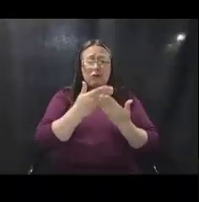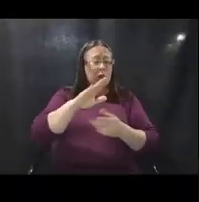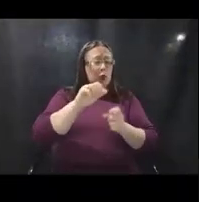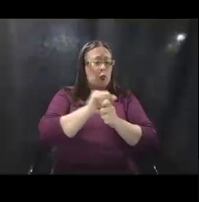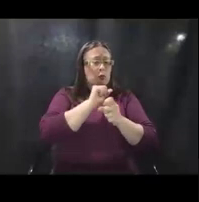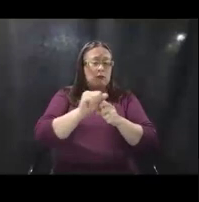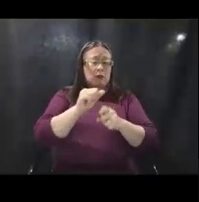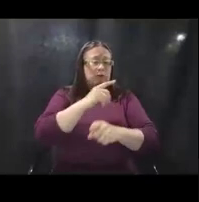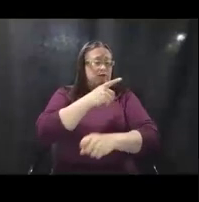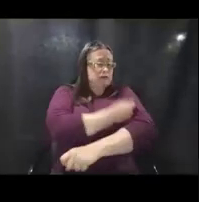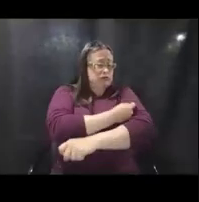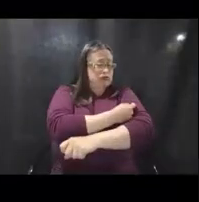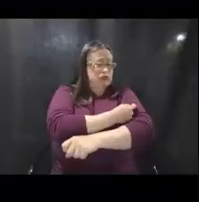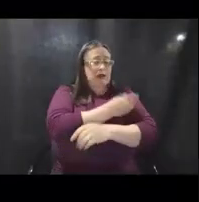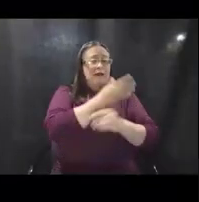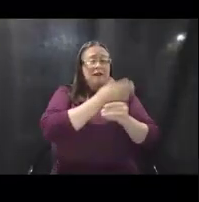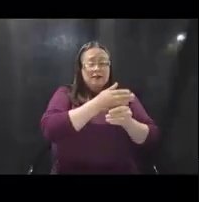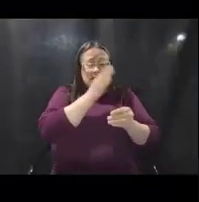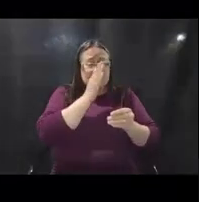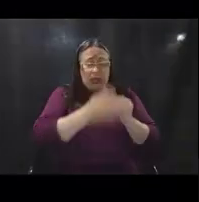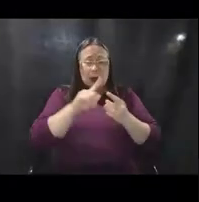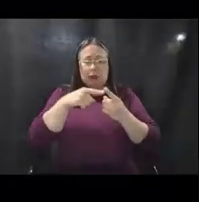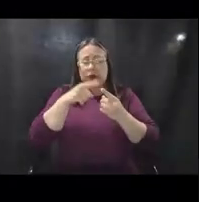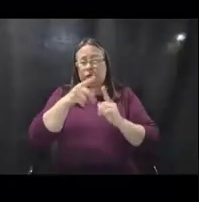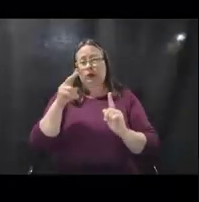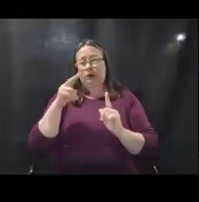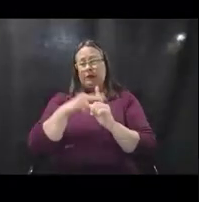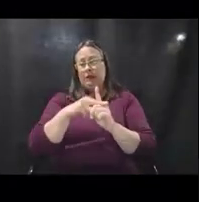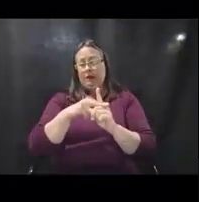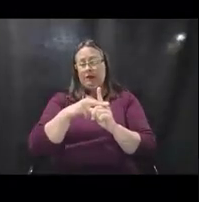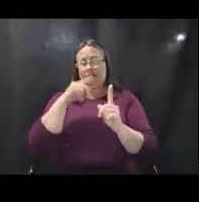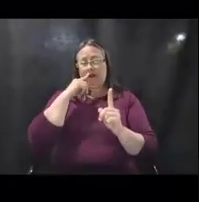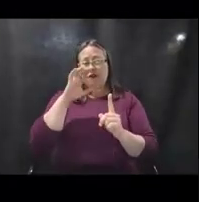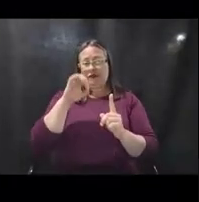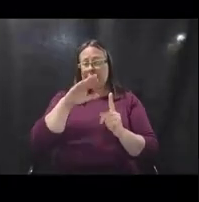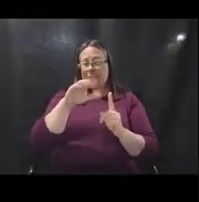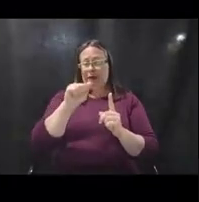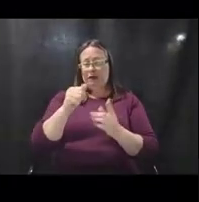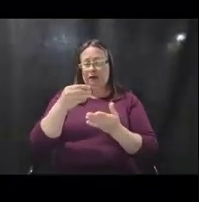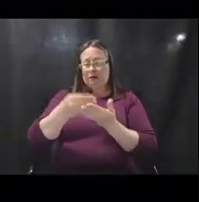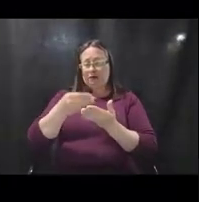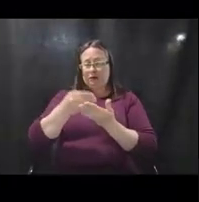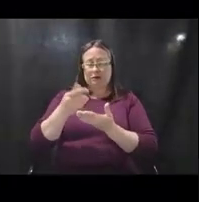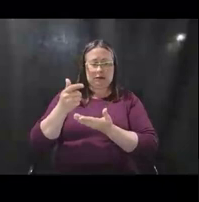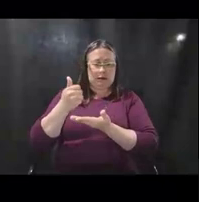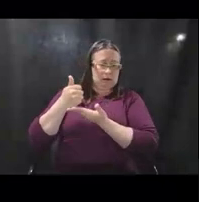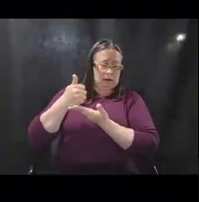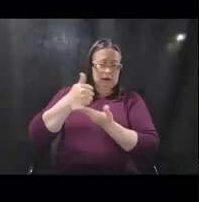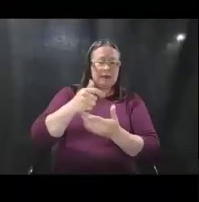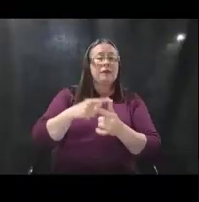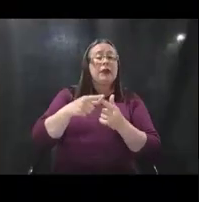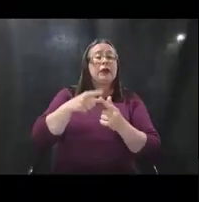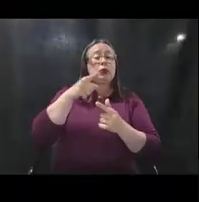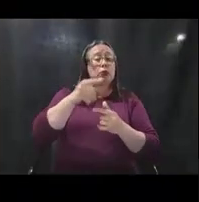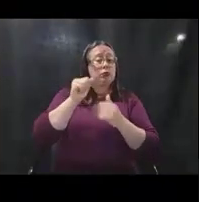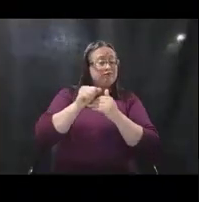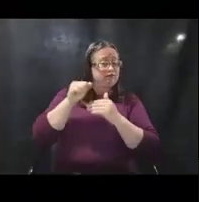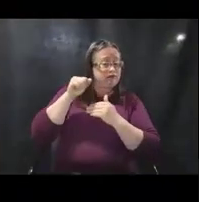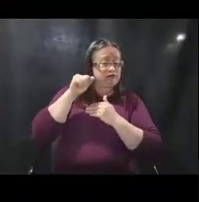complete at the time that you're applying for public assistance, then you are required to submit a single